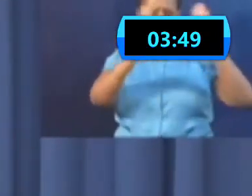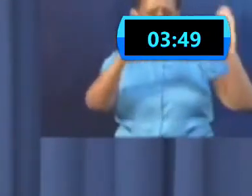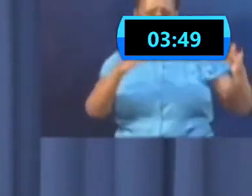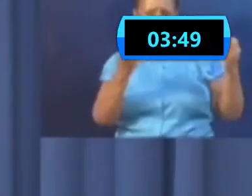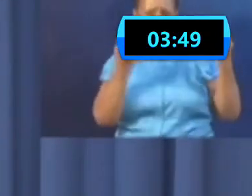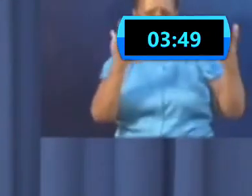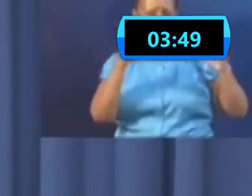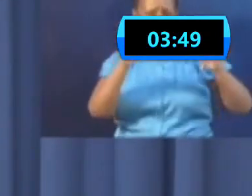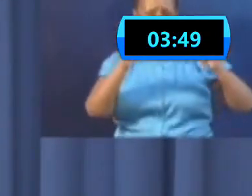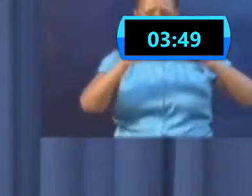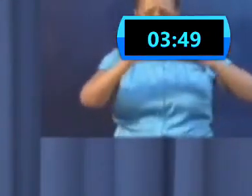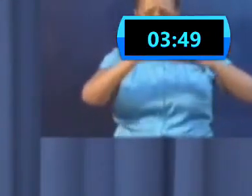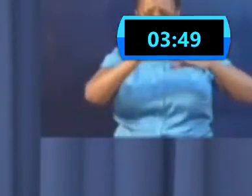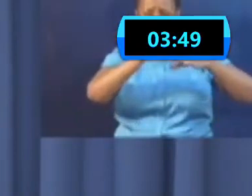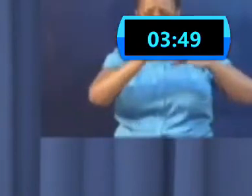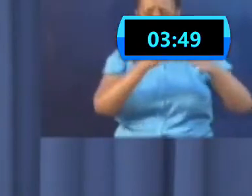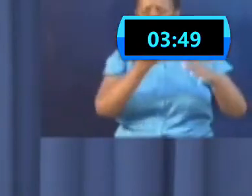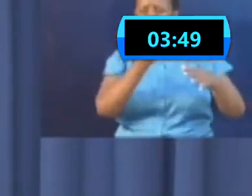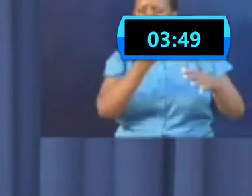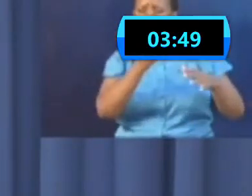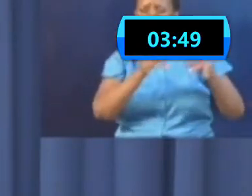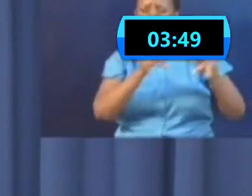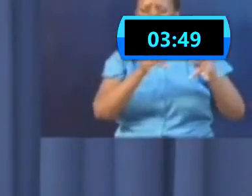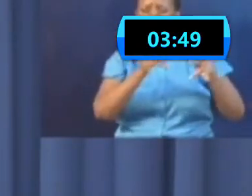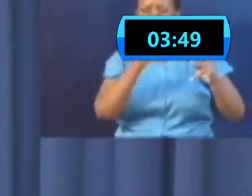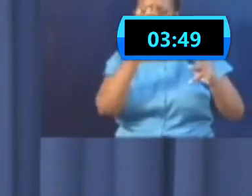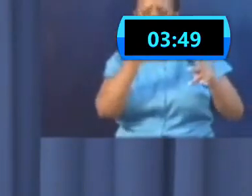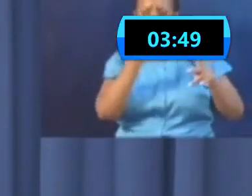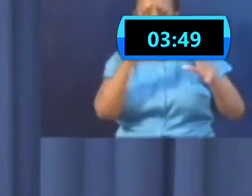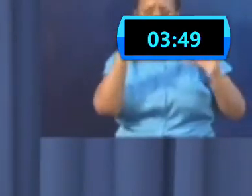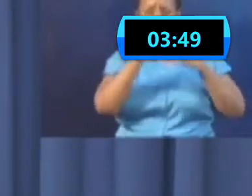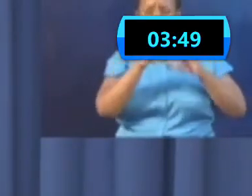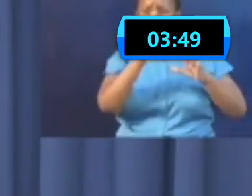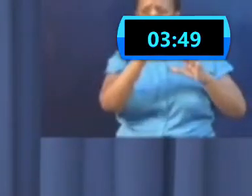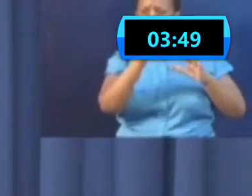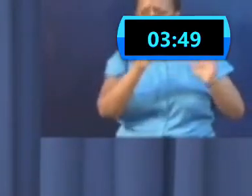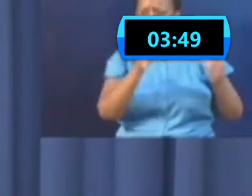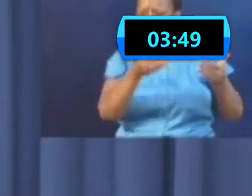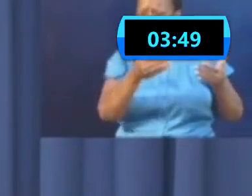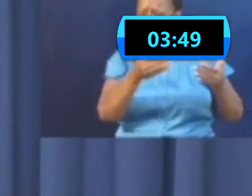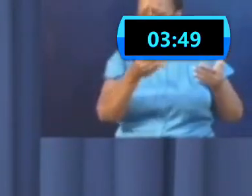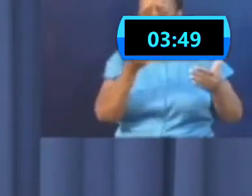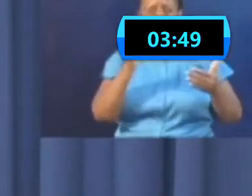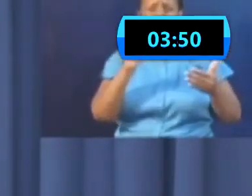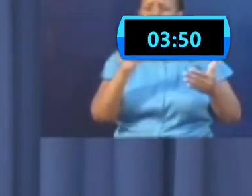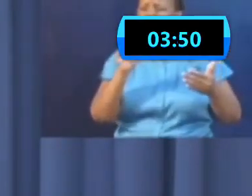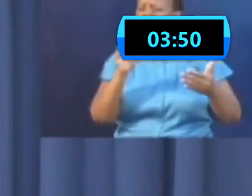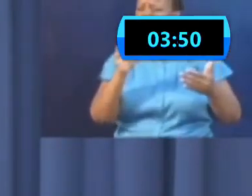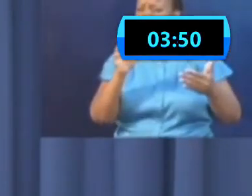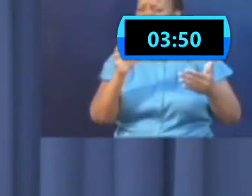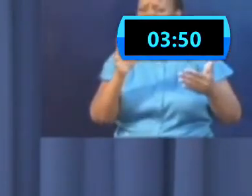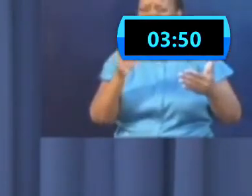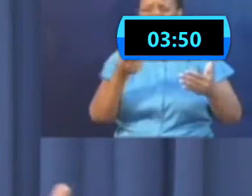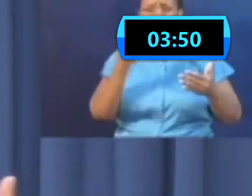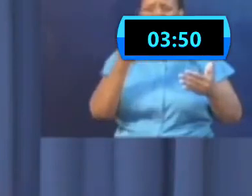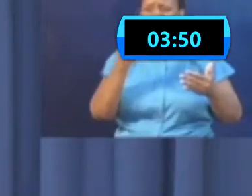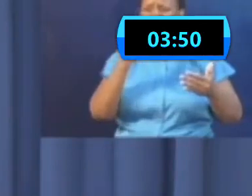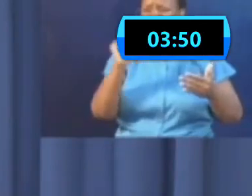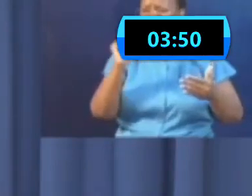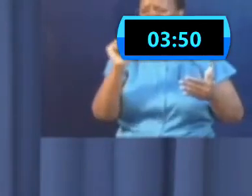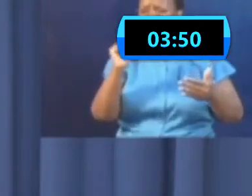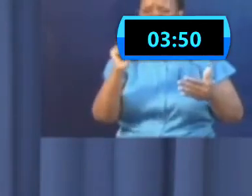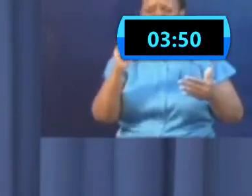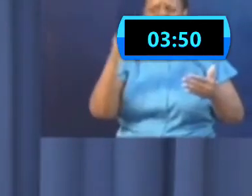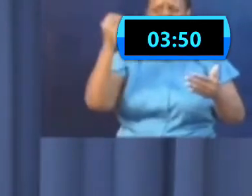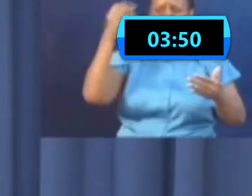properly self- isolated, self-quarantine, we are now offering them the voluntary option, come into